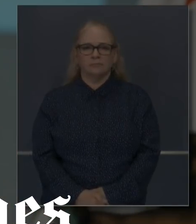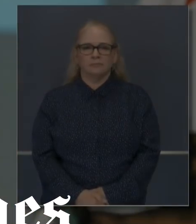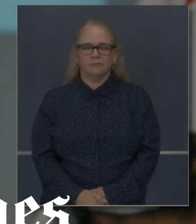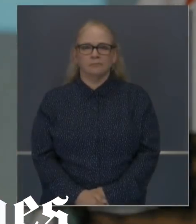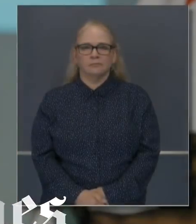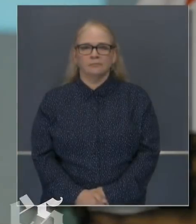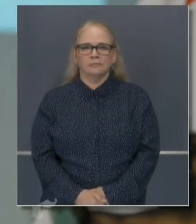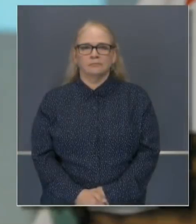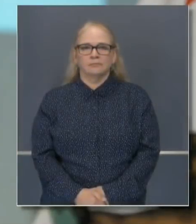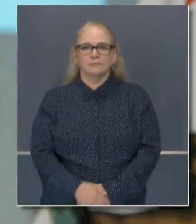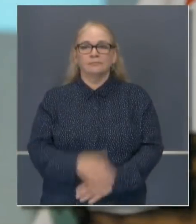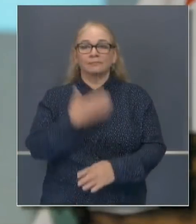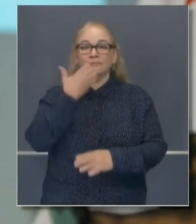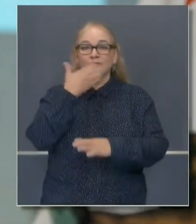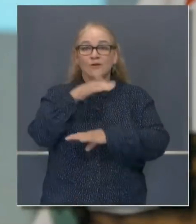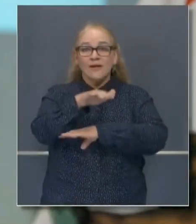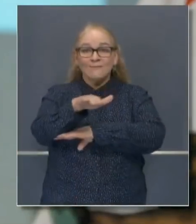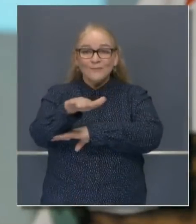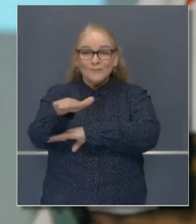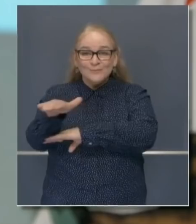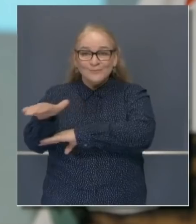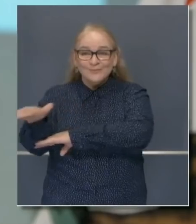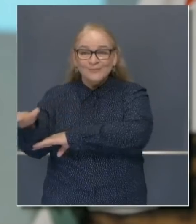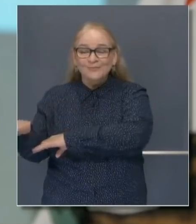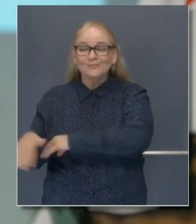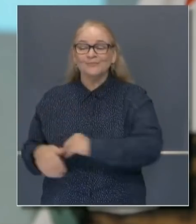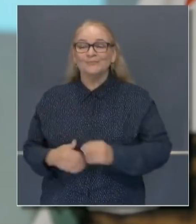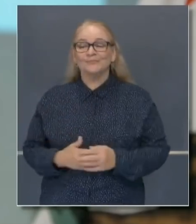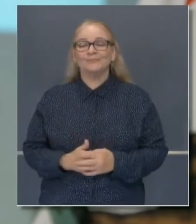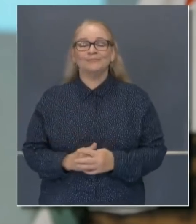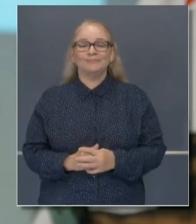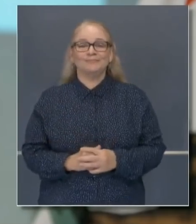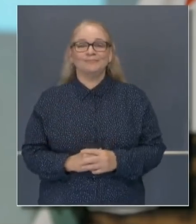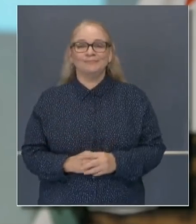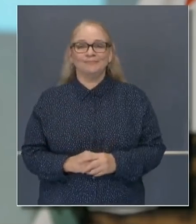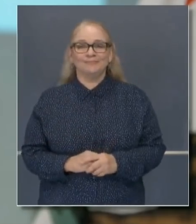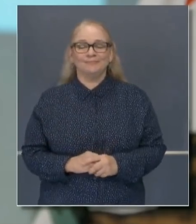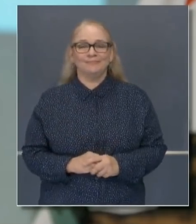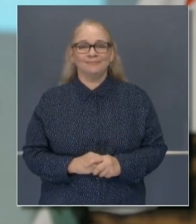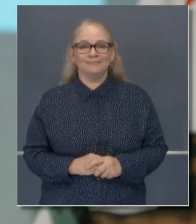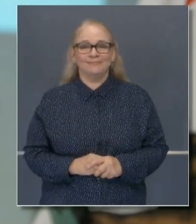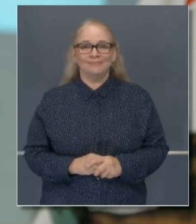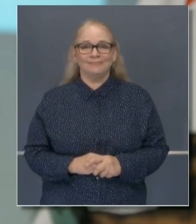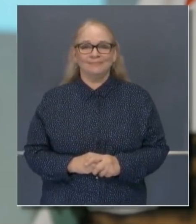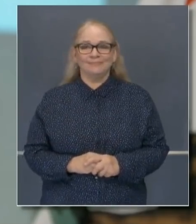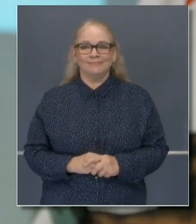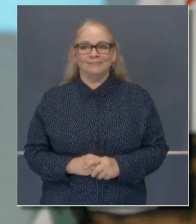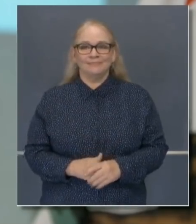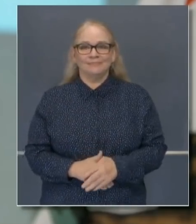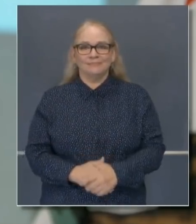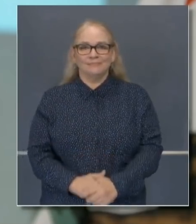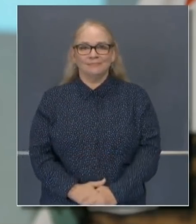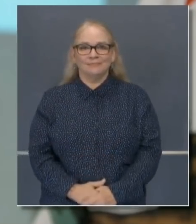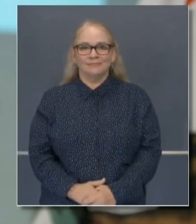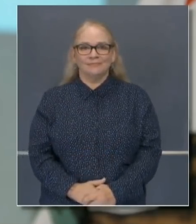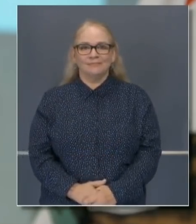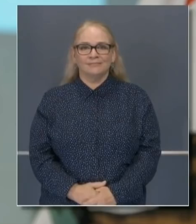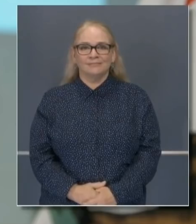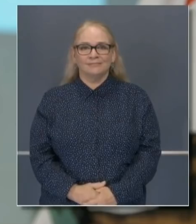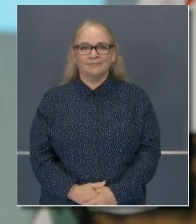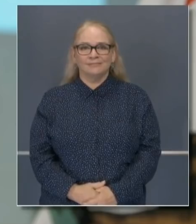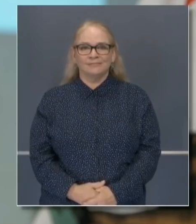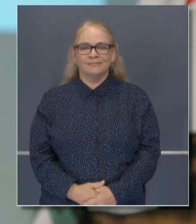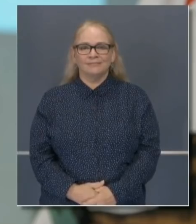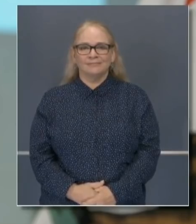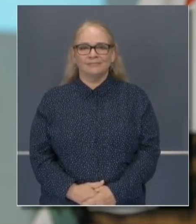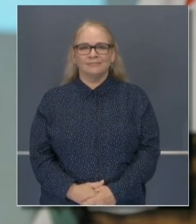Good afternoon. Of the duties granted to governors by our state constitution, few are more consequential than nominating